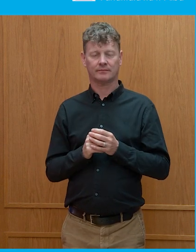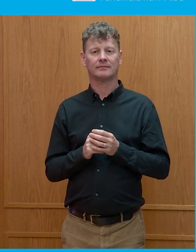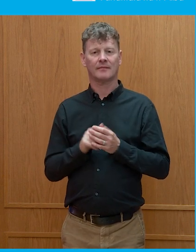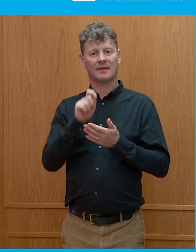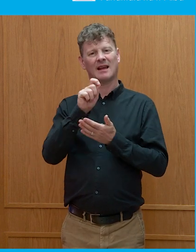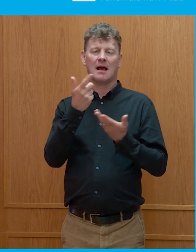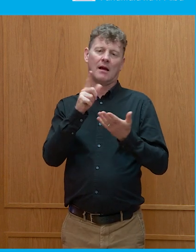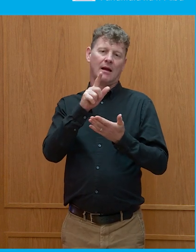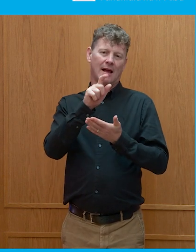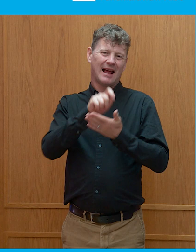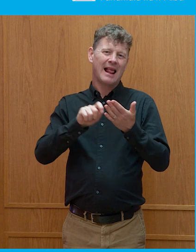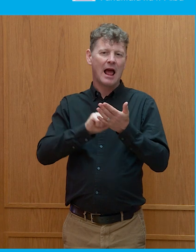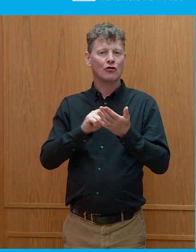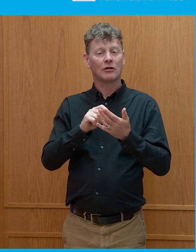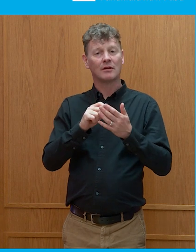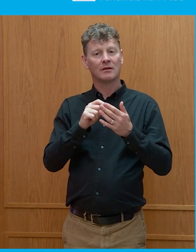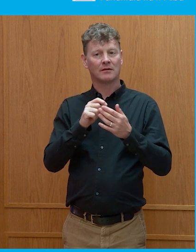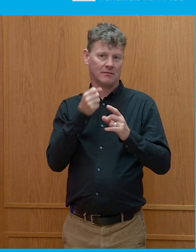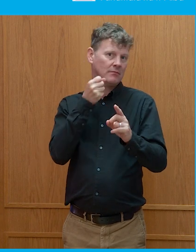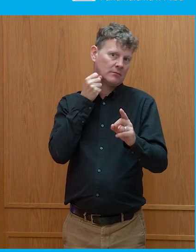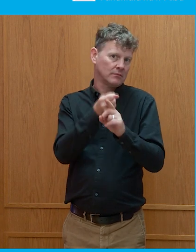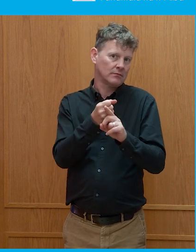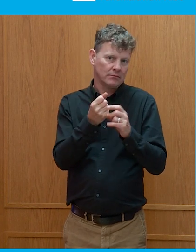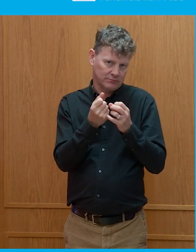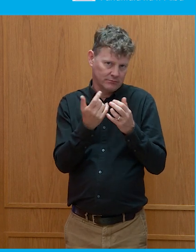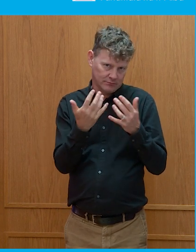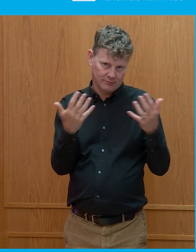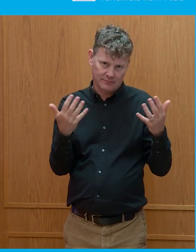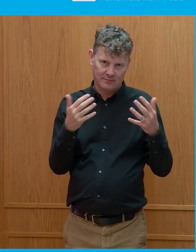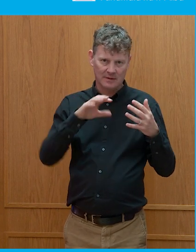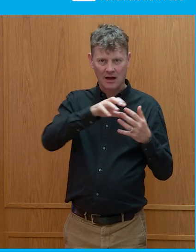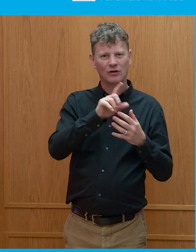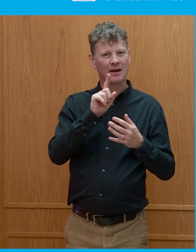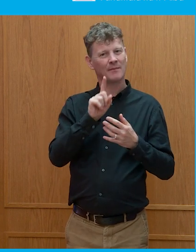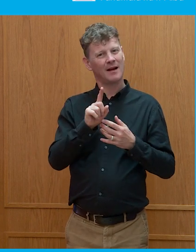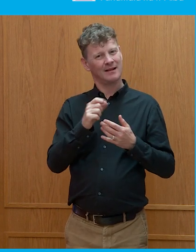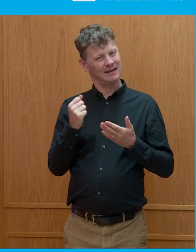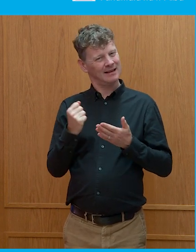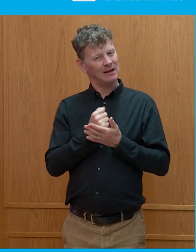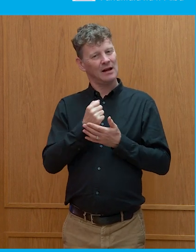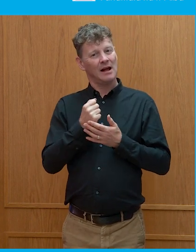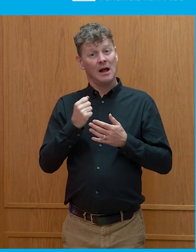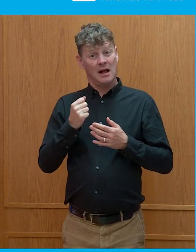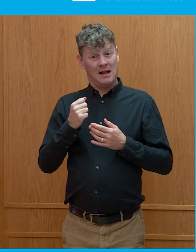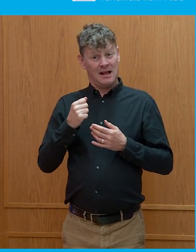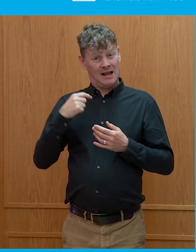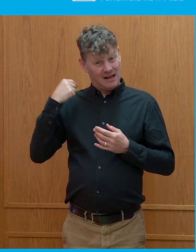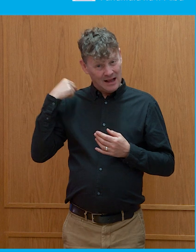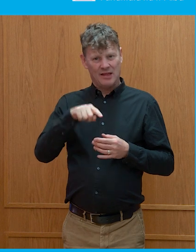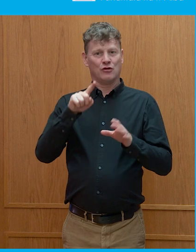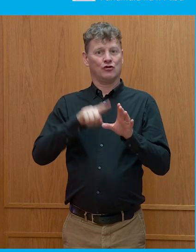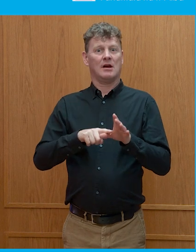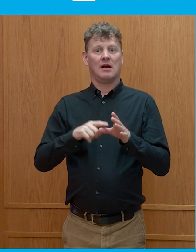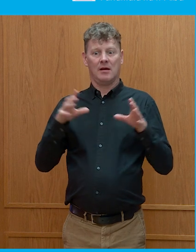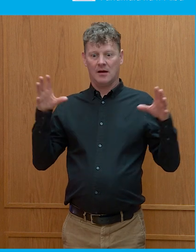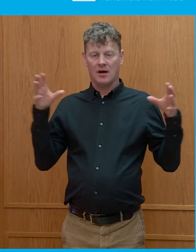and it's unfortunate timing that so many people are voting immediately in the aftermath of